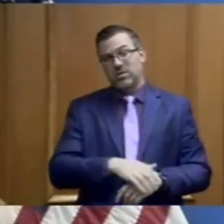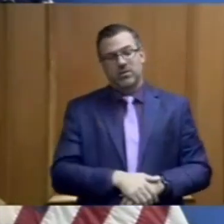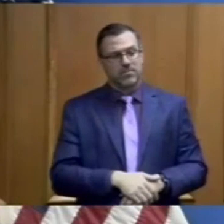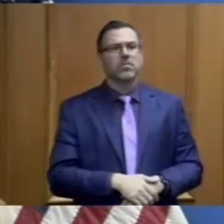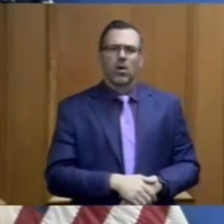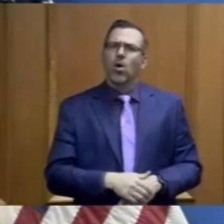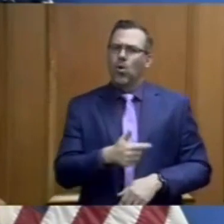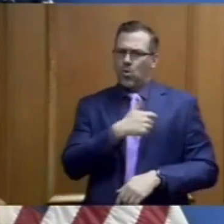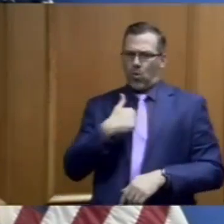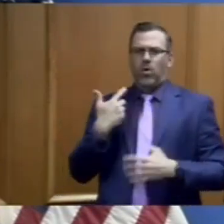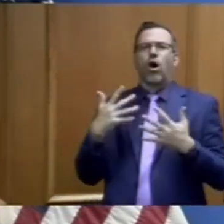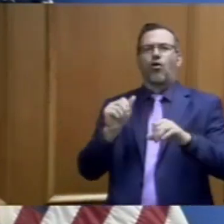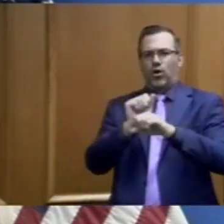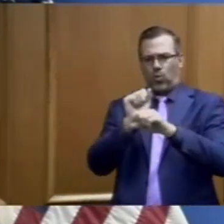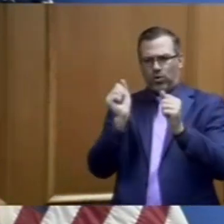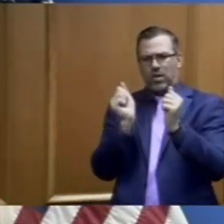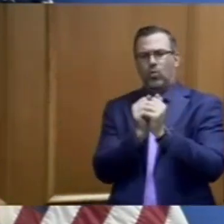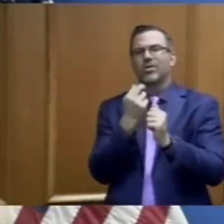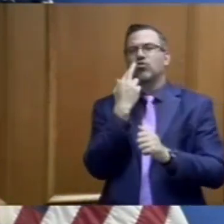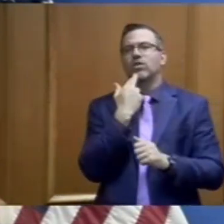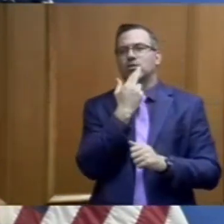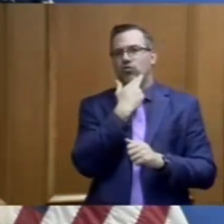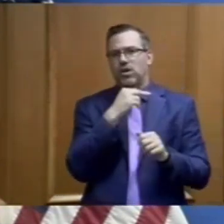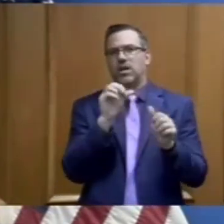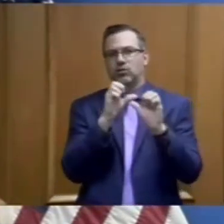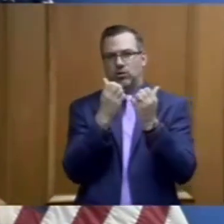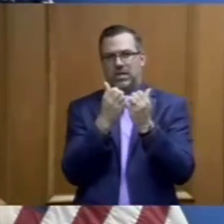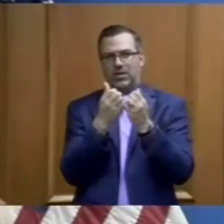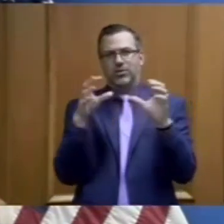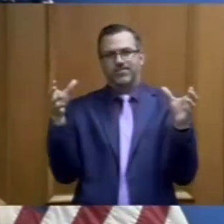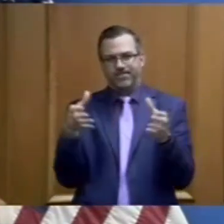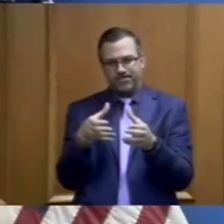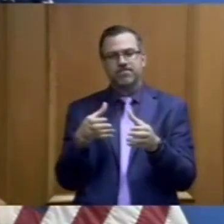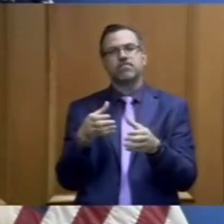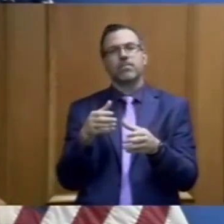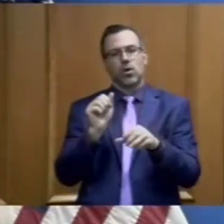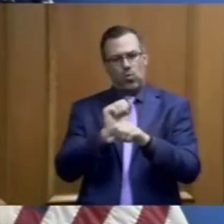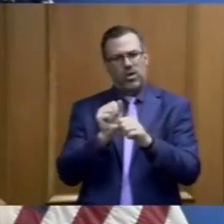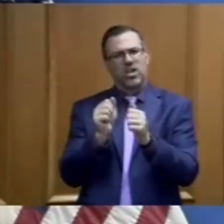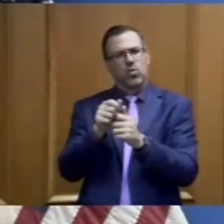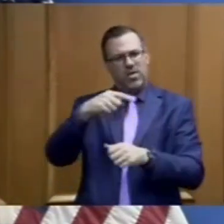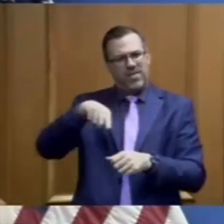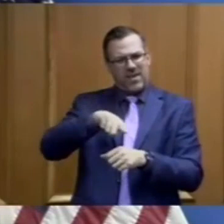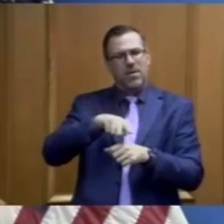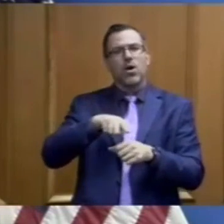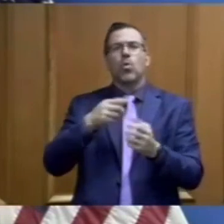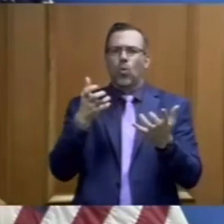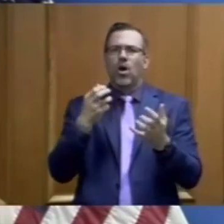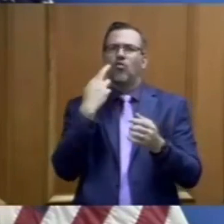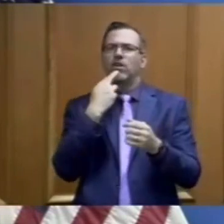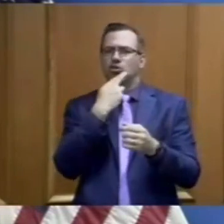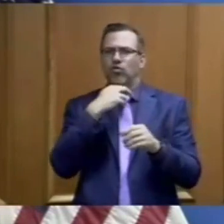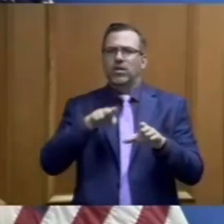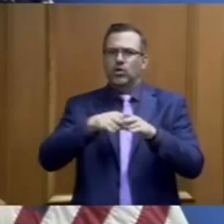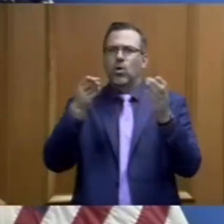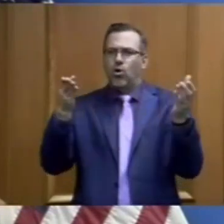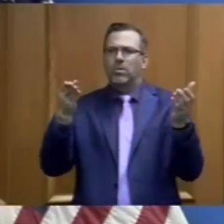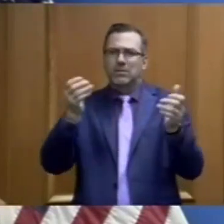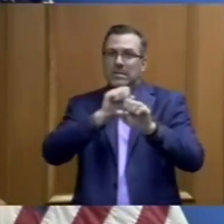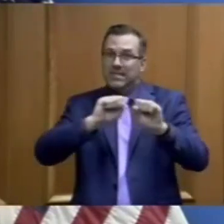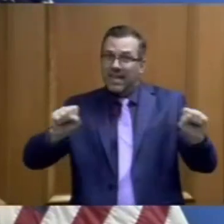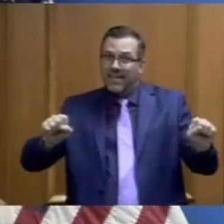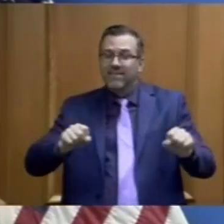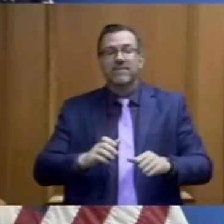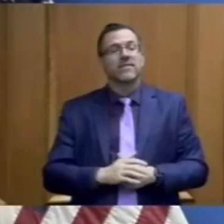now to develop those measures that are important for a restaurant to open safely. You